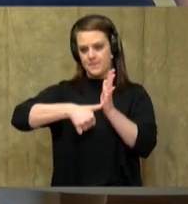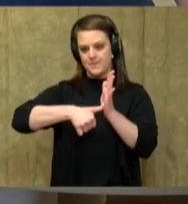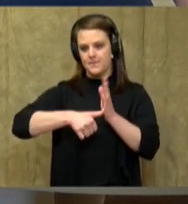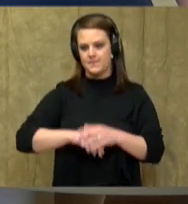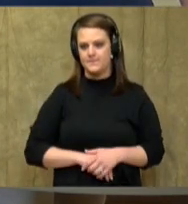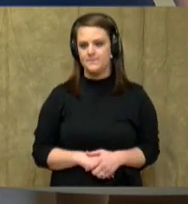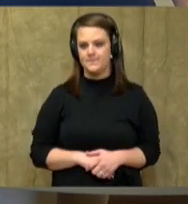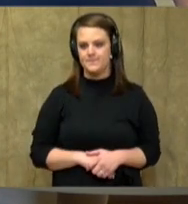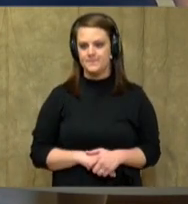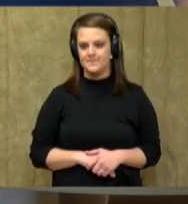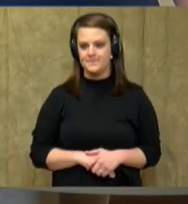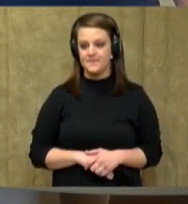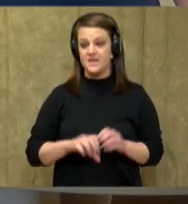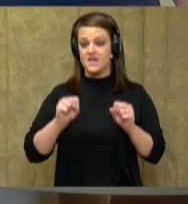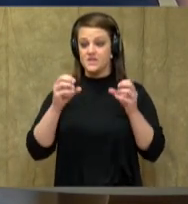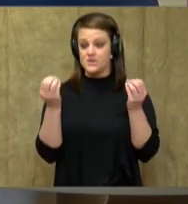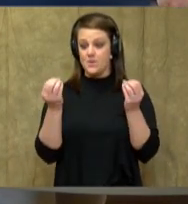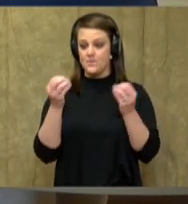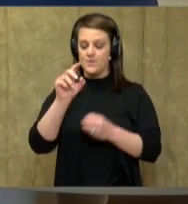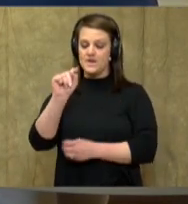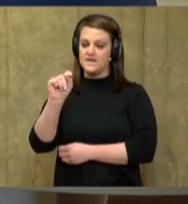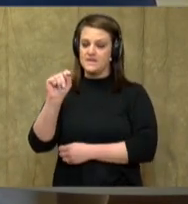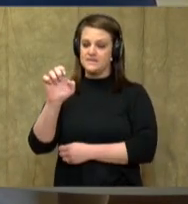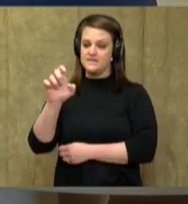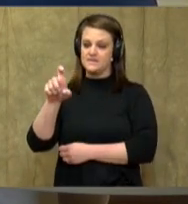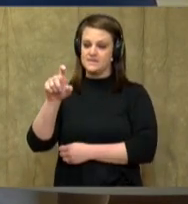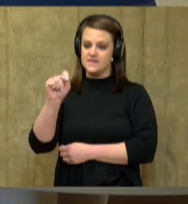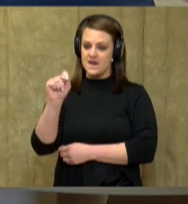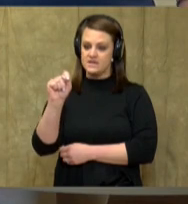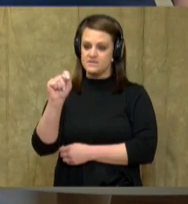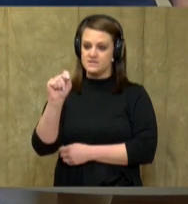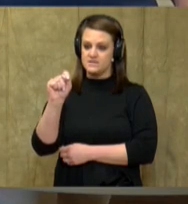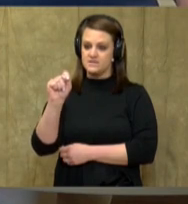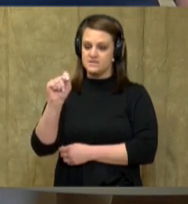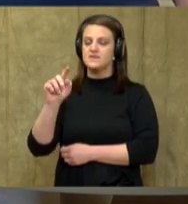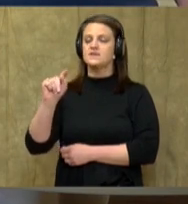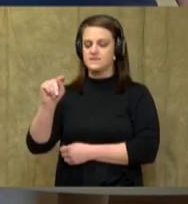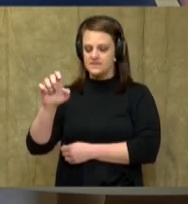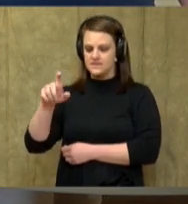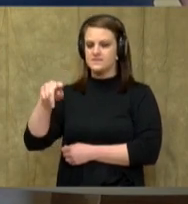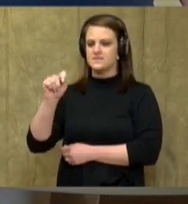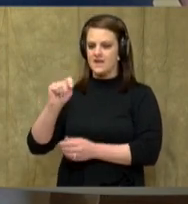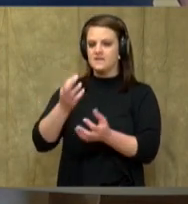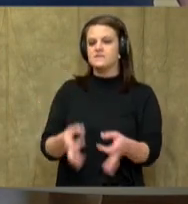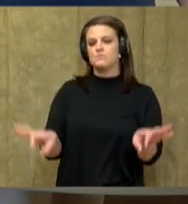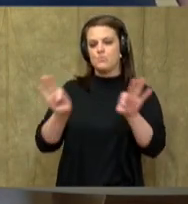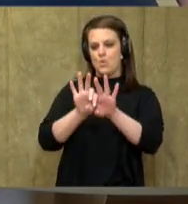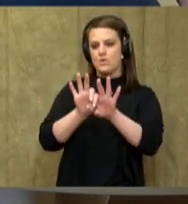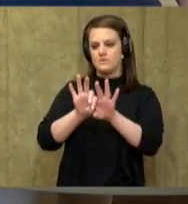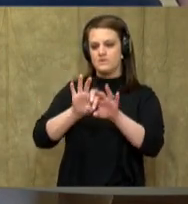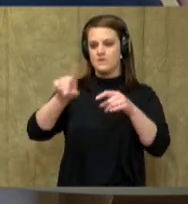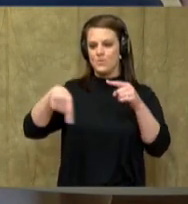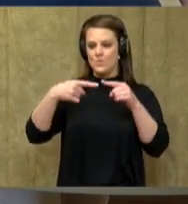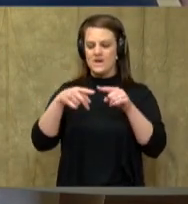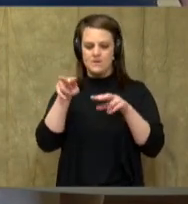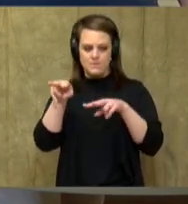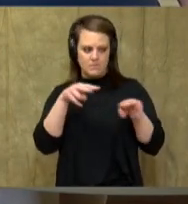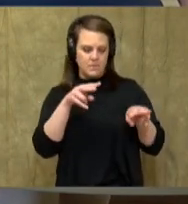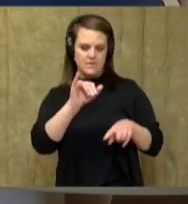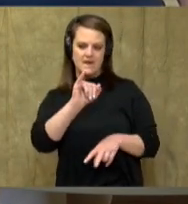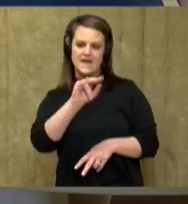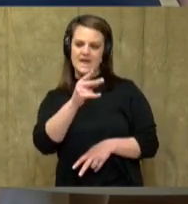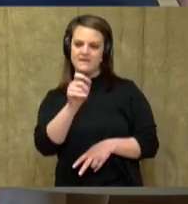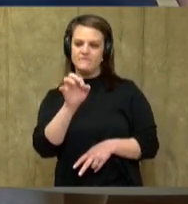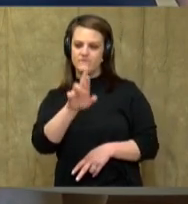So, text, the text is very important when you are inferring or